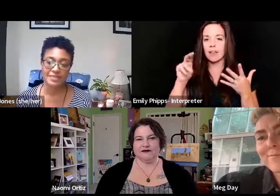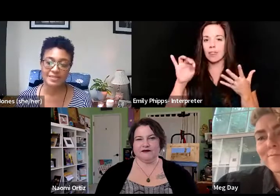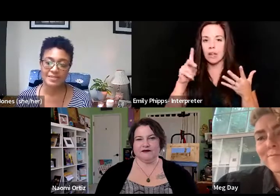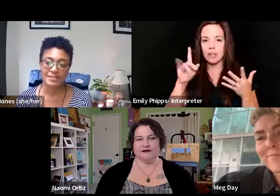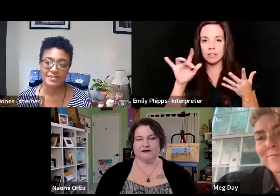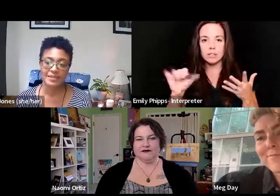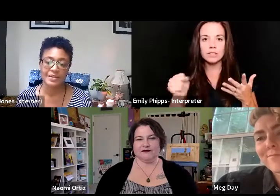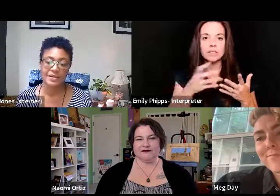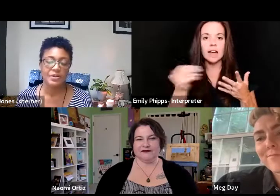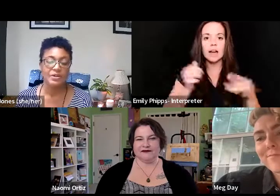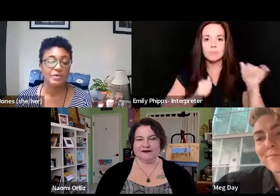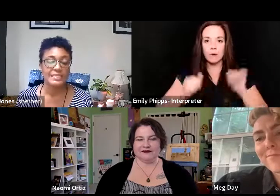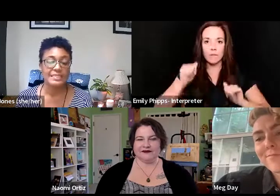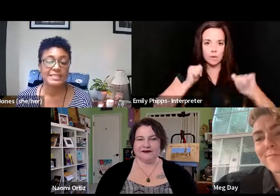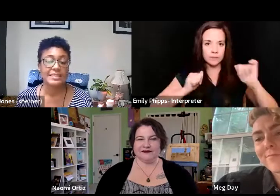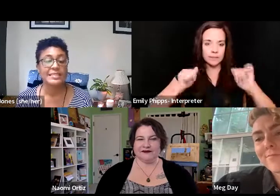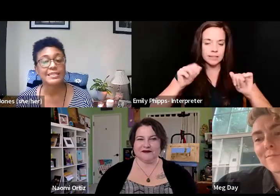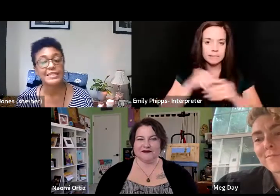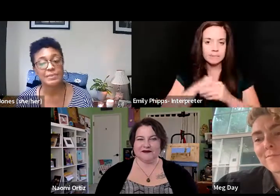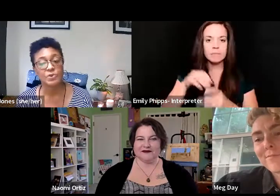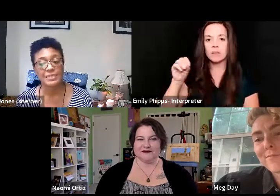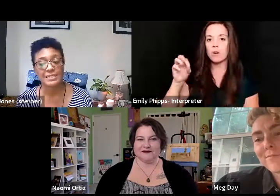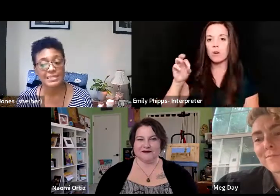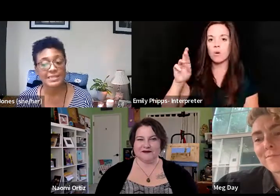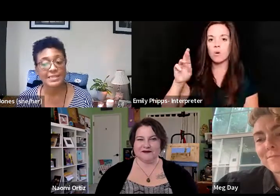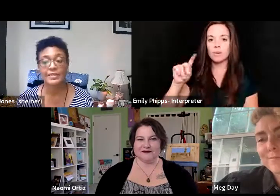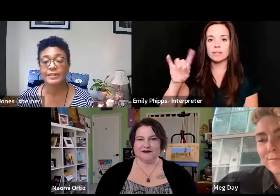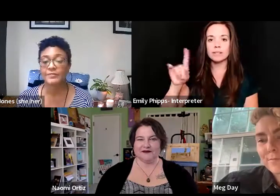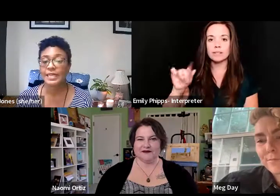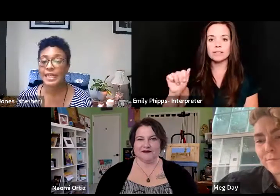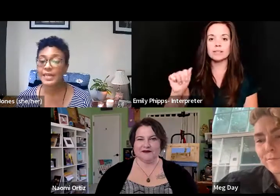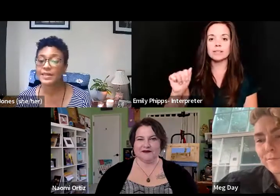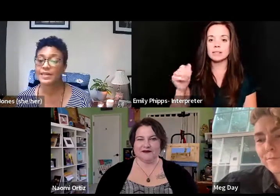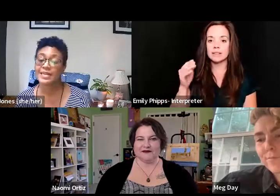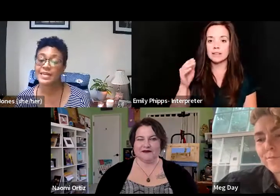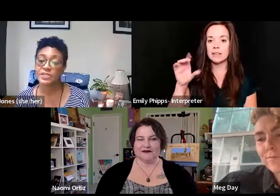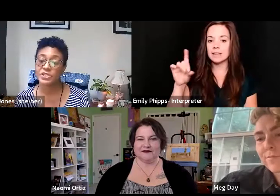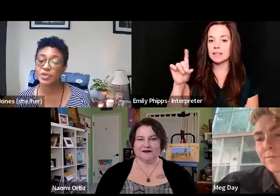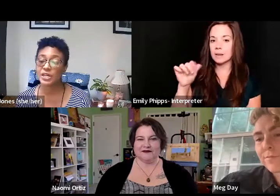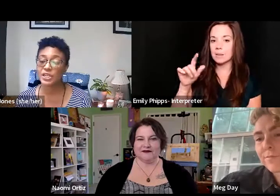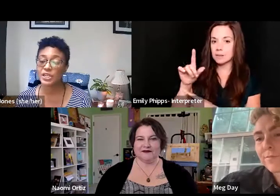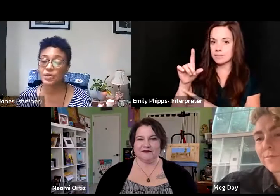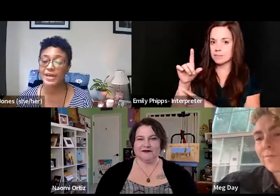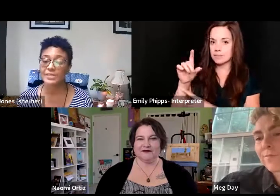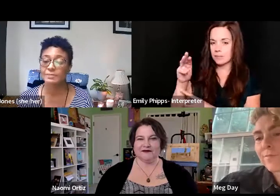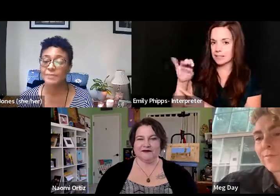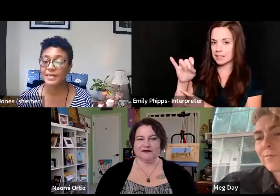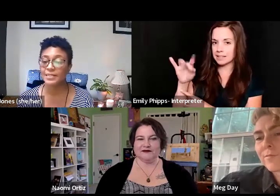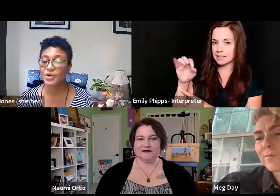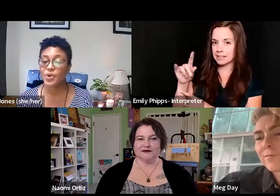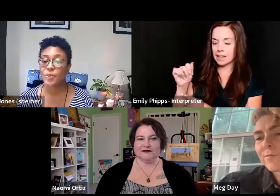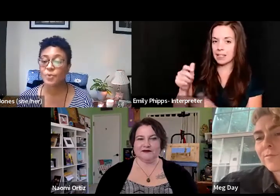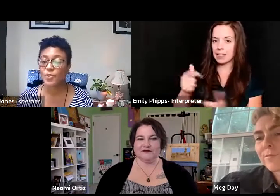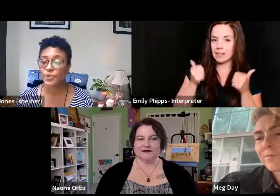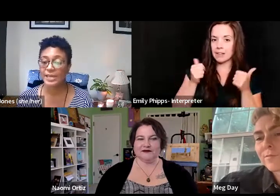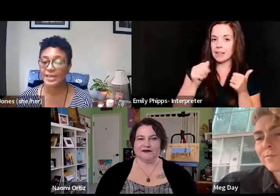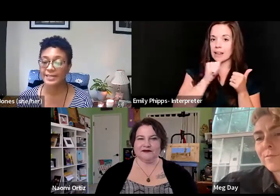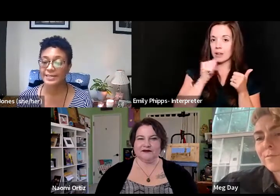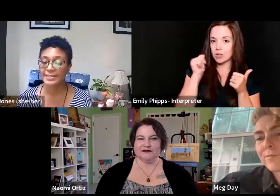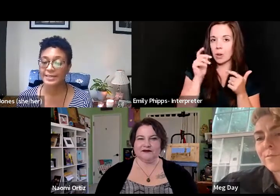performances. Ortiz is a disabled mestiza living in the Arizona, U.S. Mexico